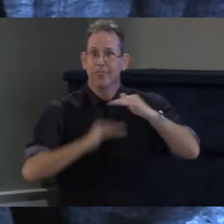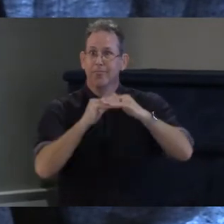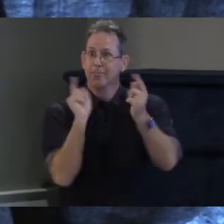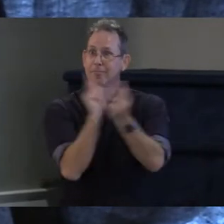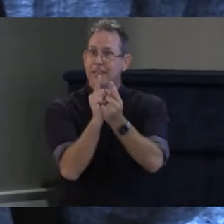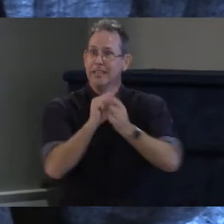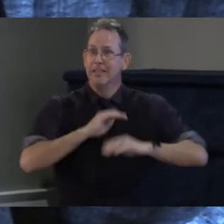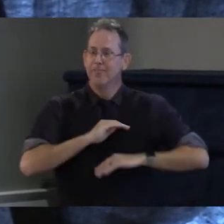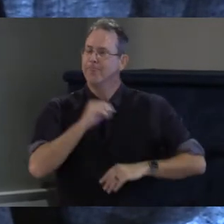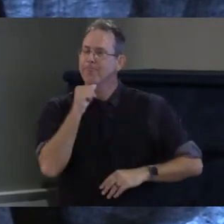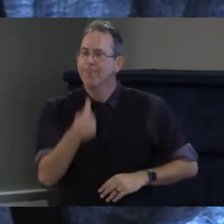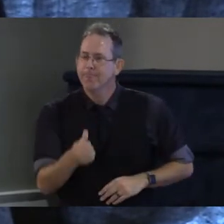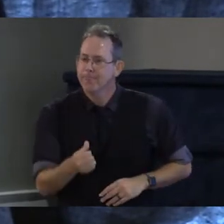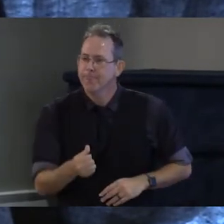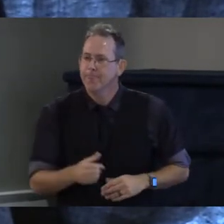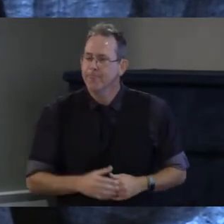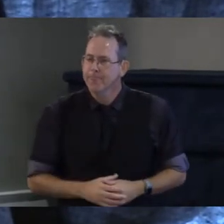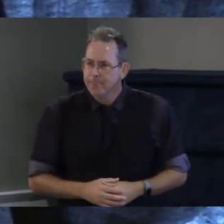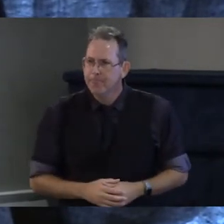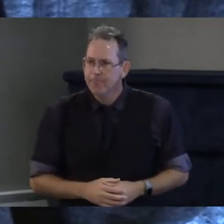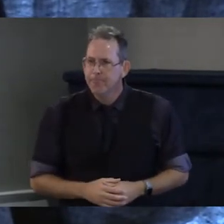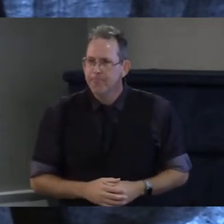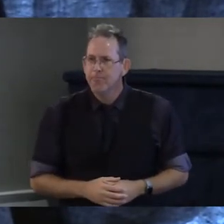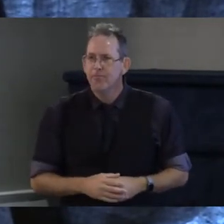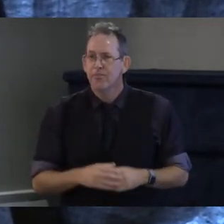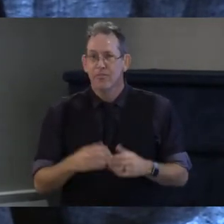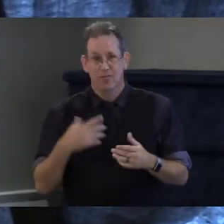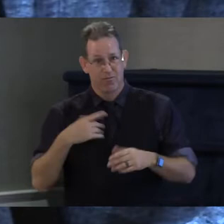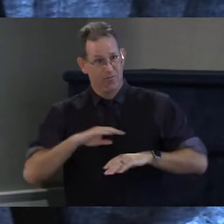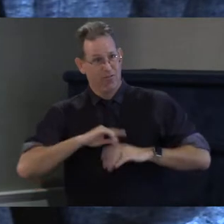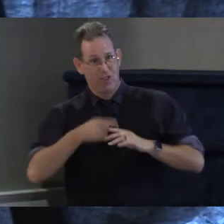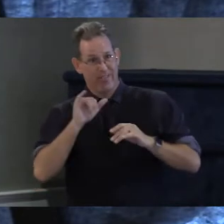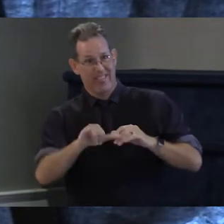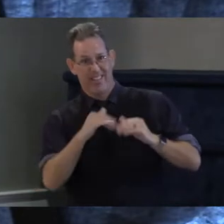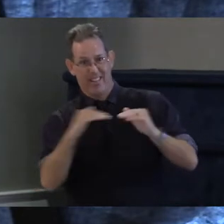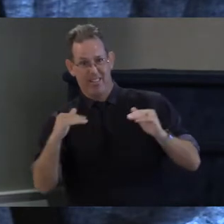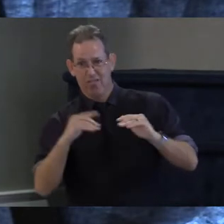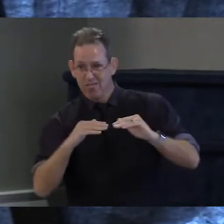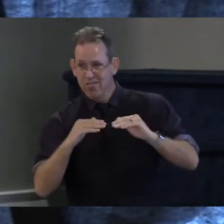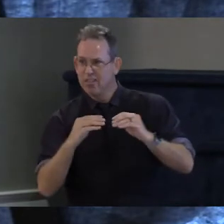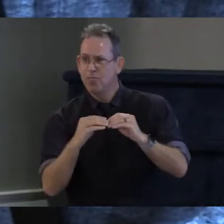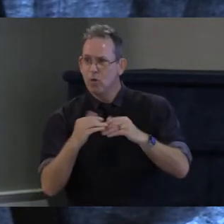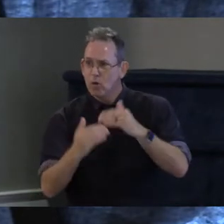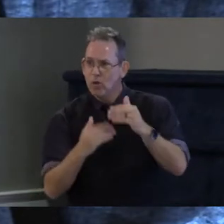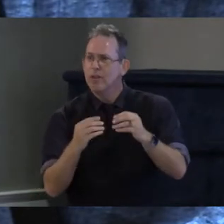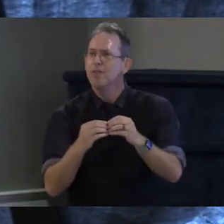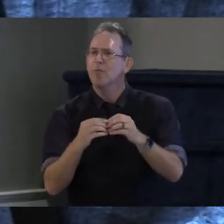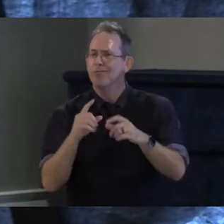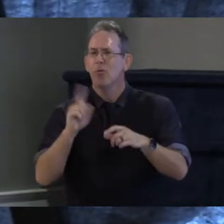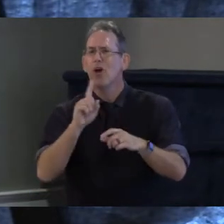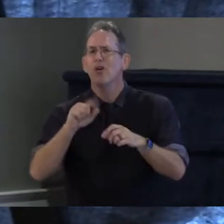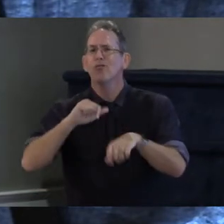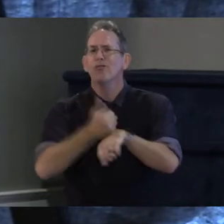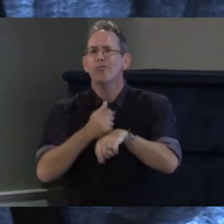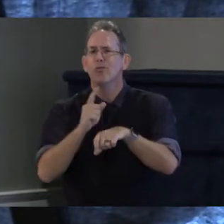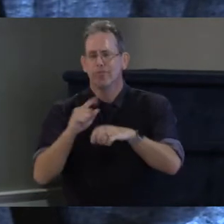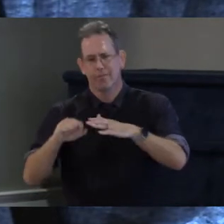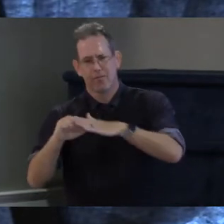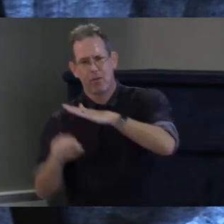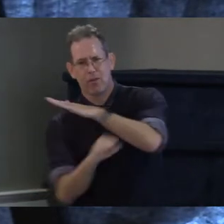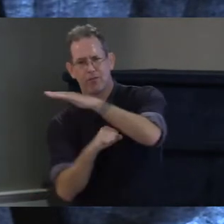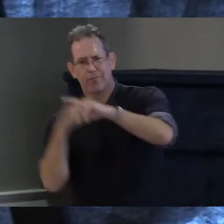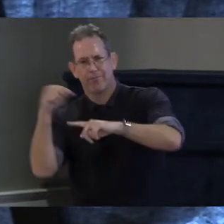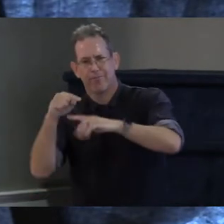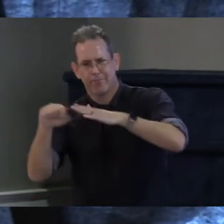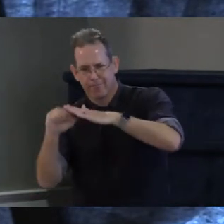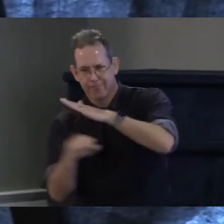it is a good platform a good base from which to start but there's still so much more that we need to